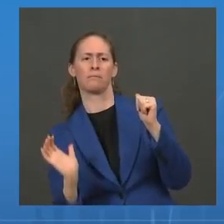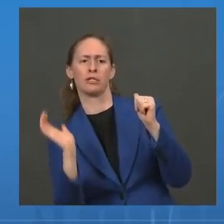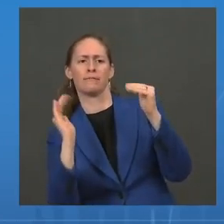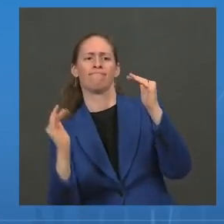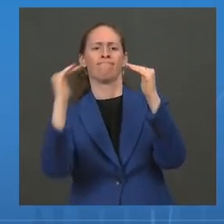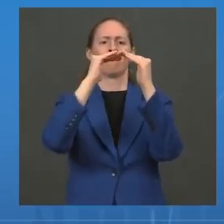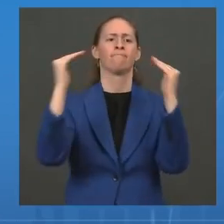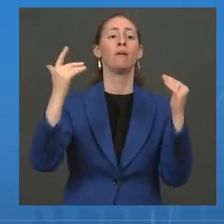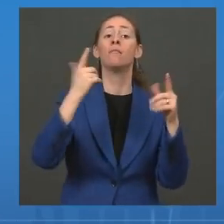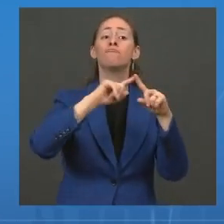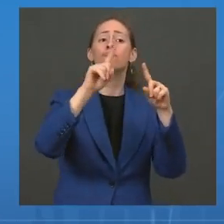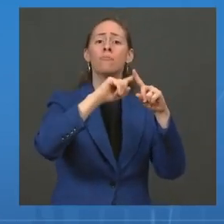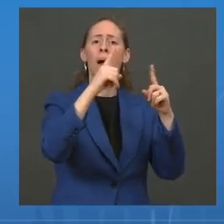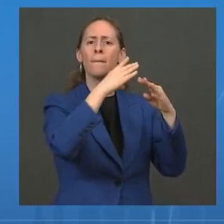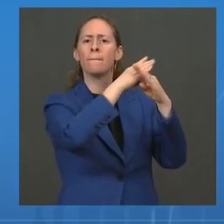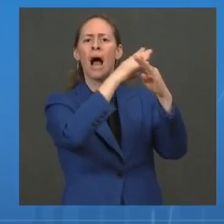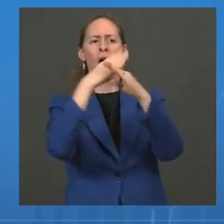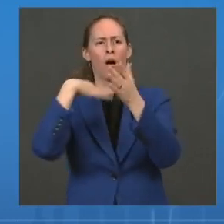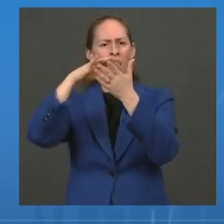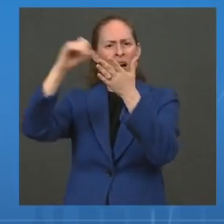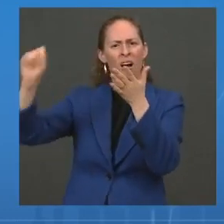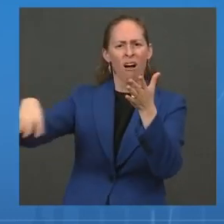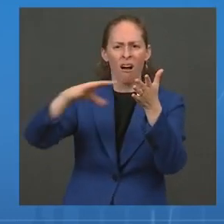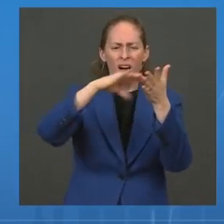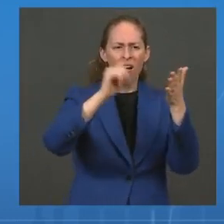path forward rooted in what is fundamentally fair.